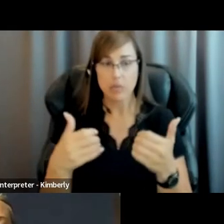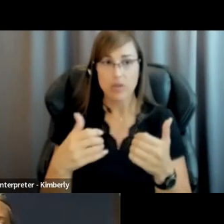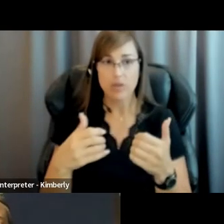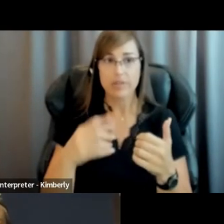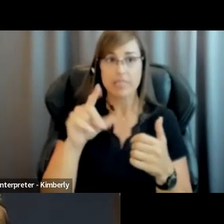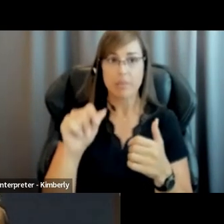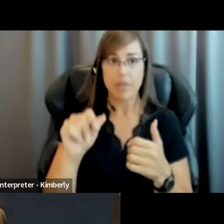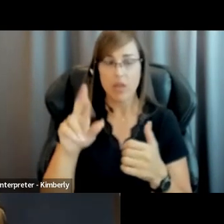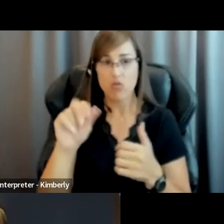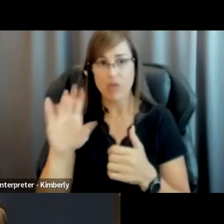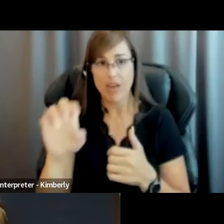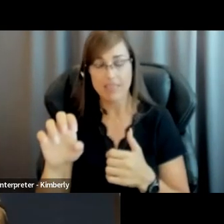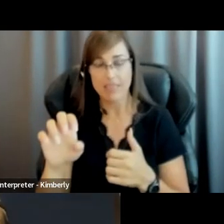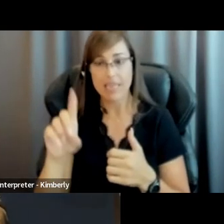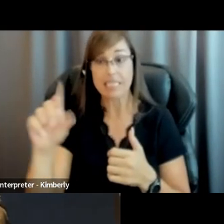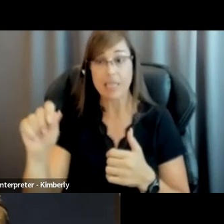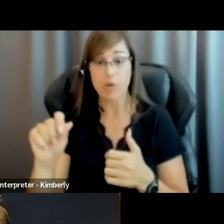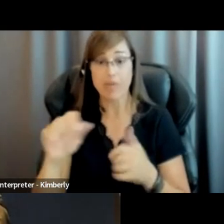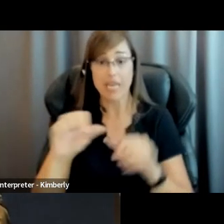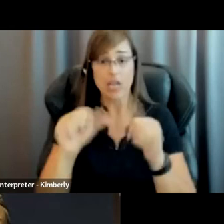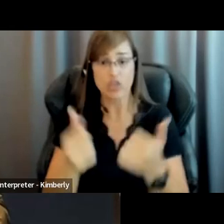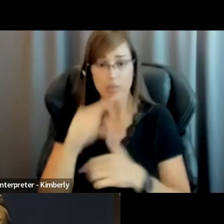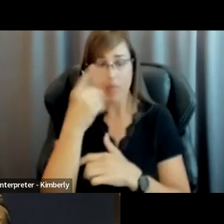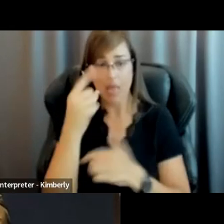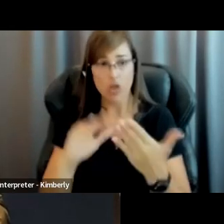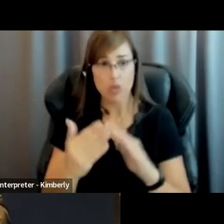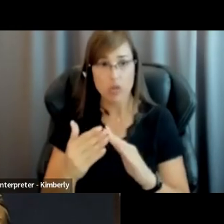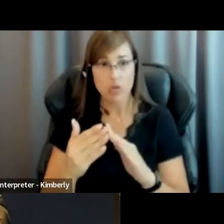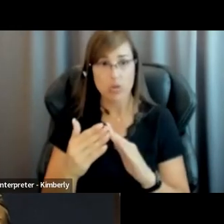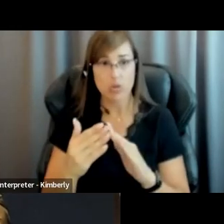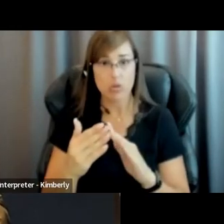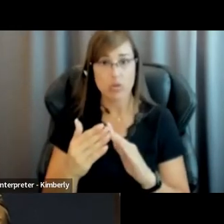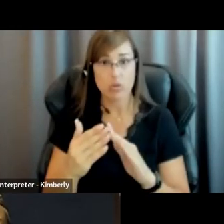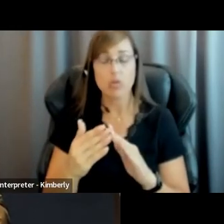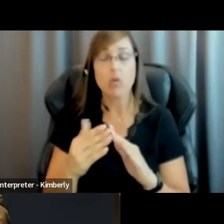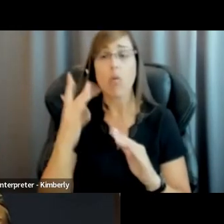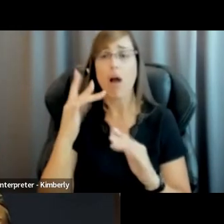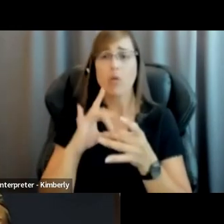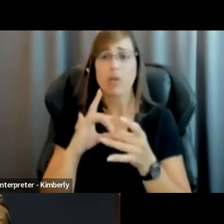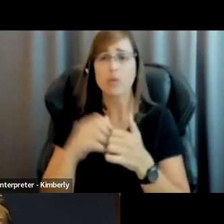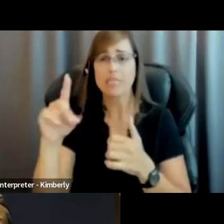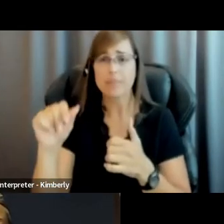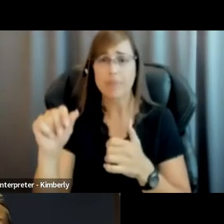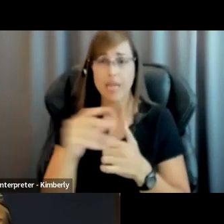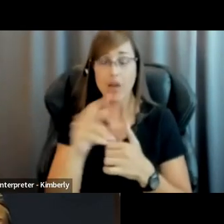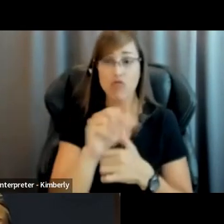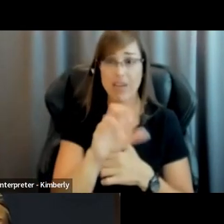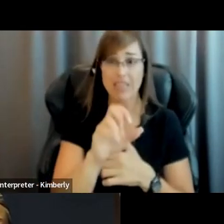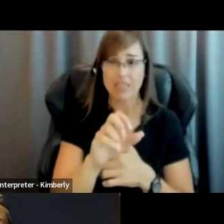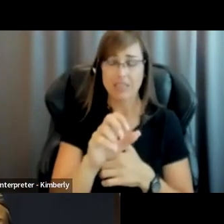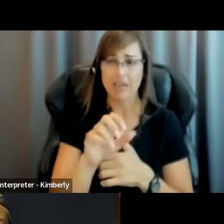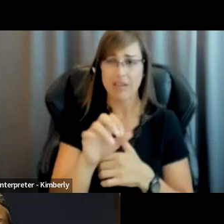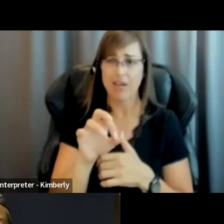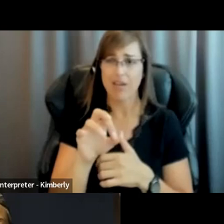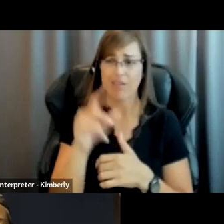disablement has shaped Black communities. Why is the relationship between disability and race so fraught, and